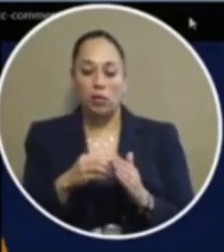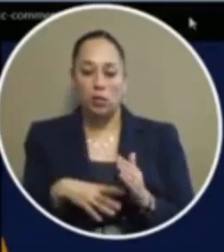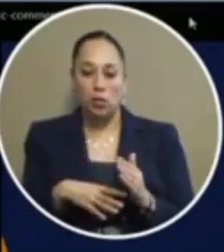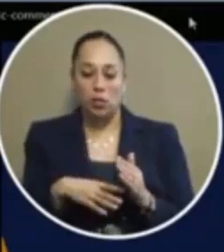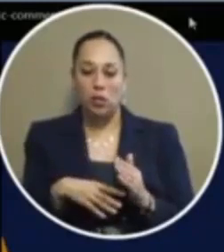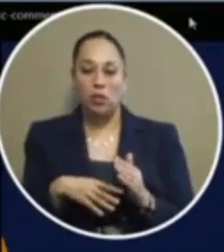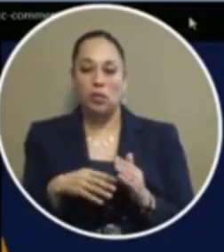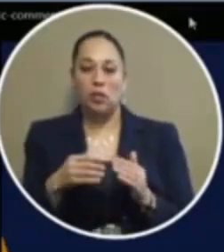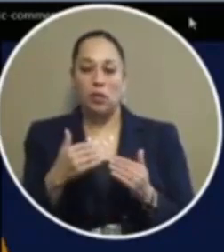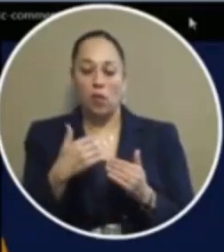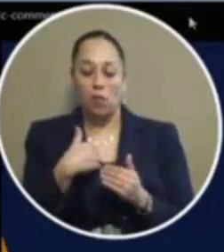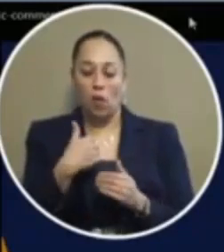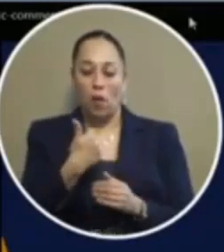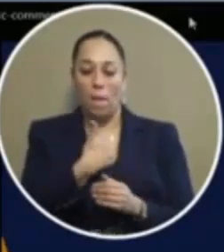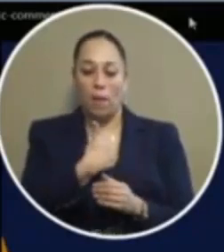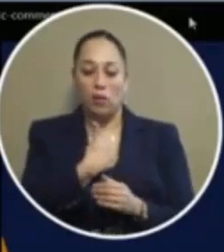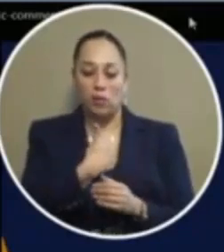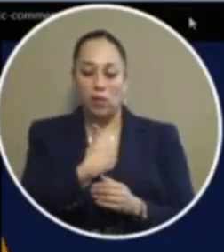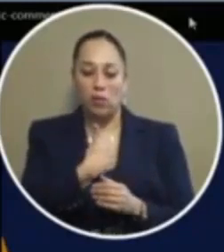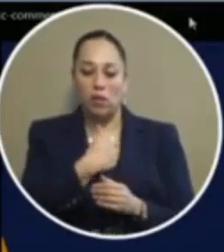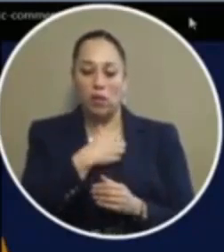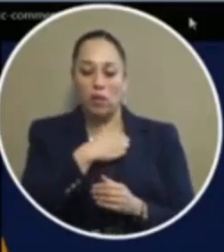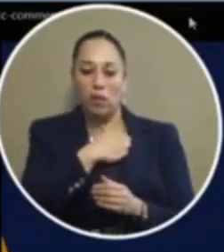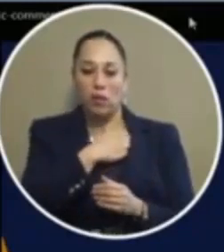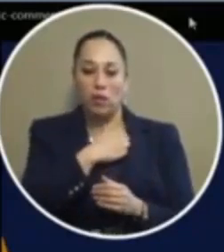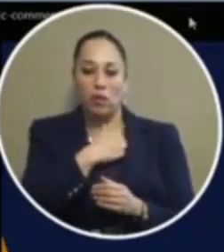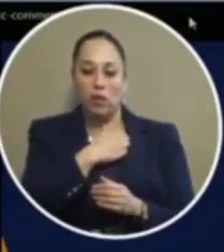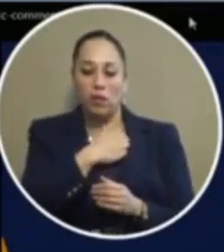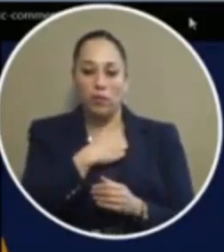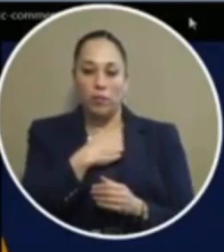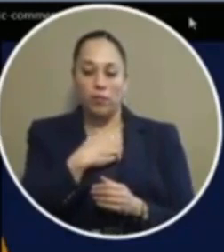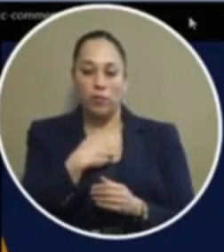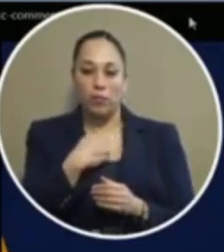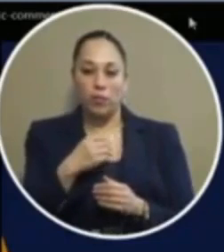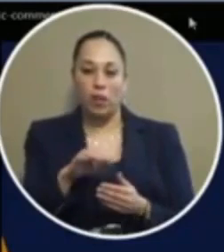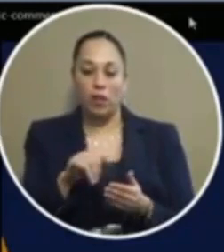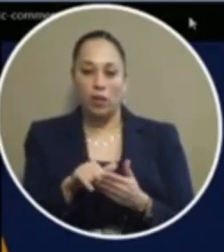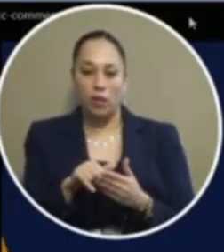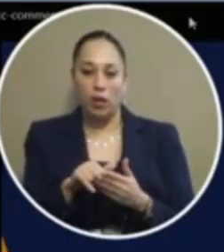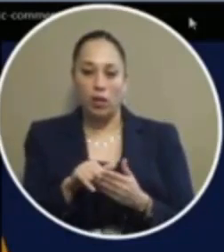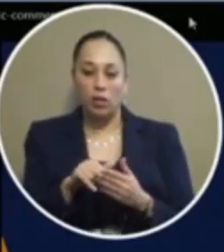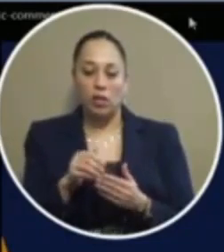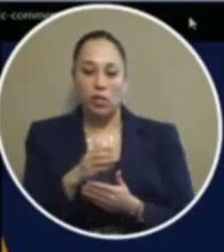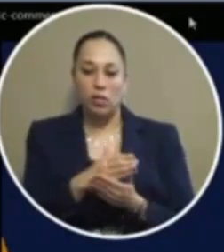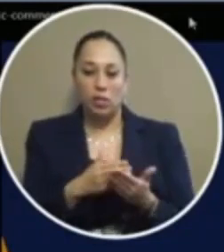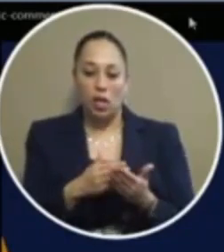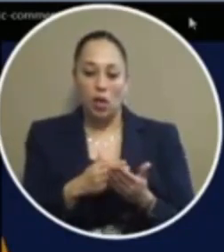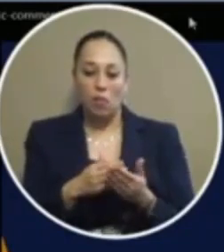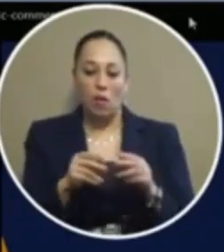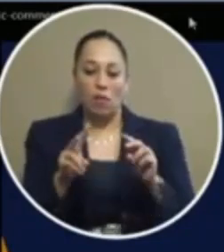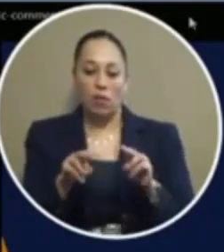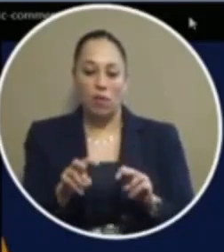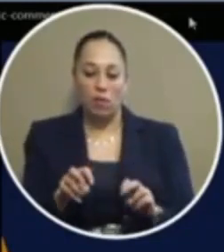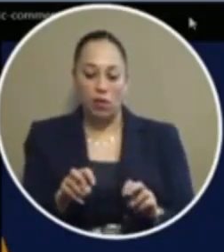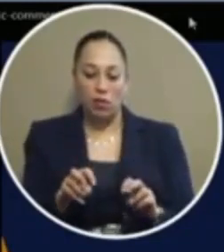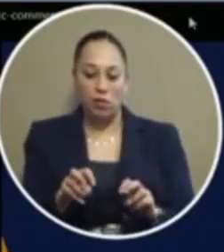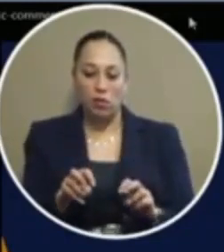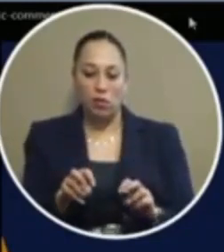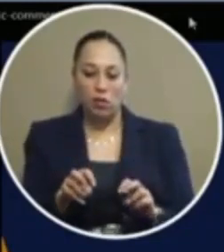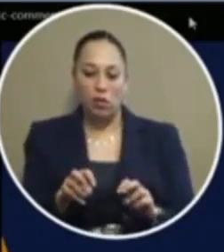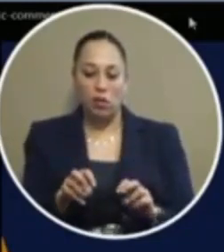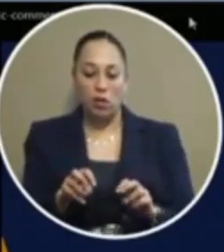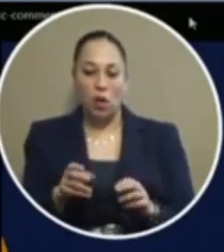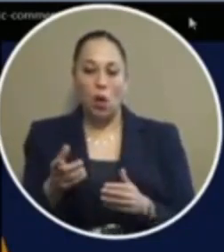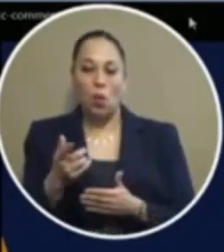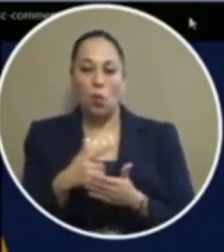attention even for myself because i was actually you know giving it to sampling it to some of the teachers and it would actually help them with